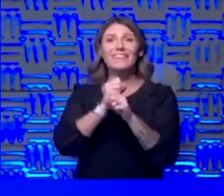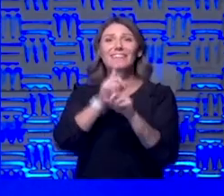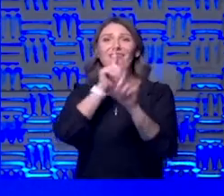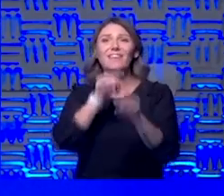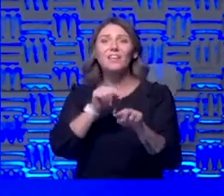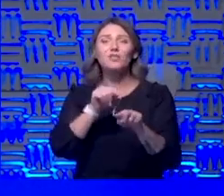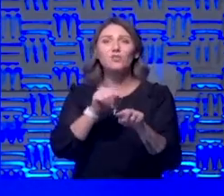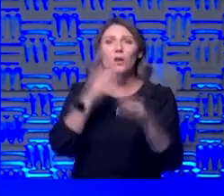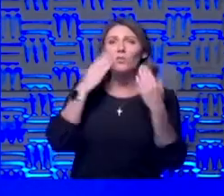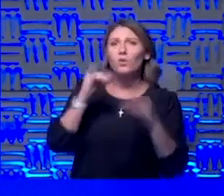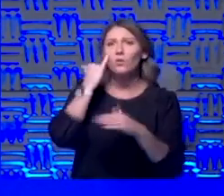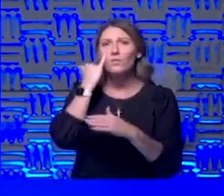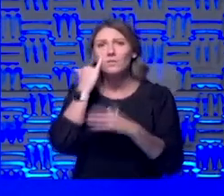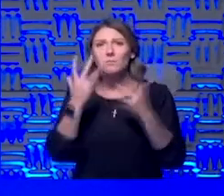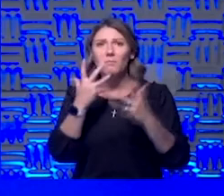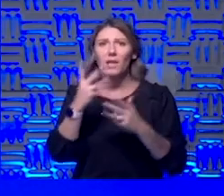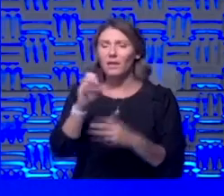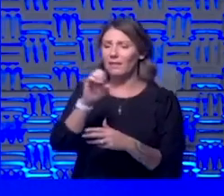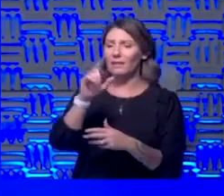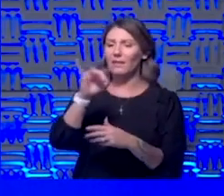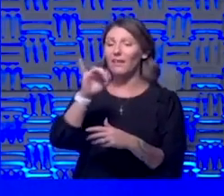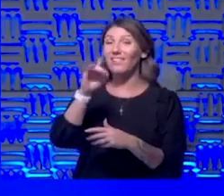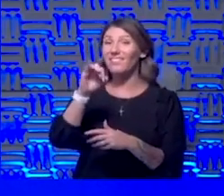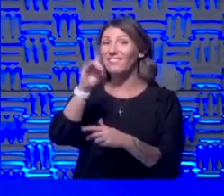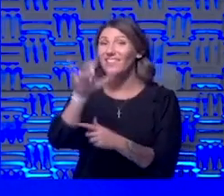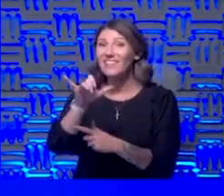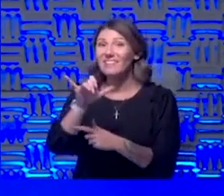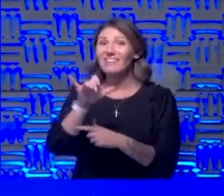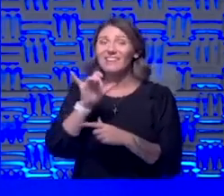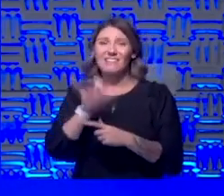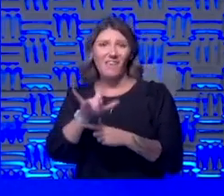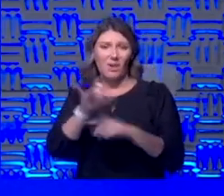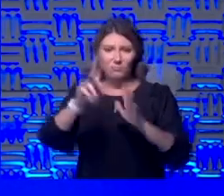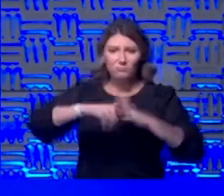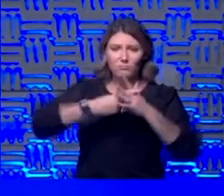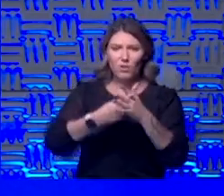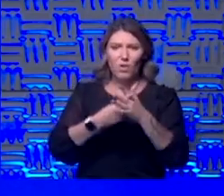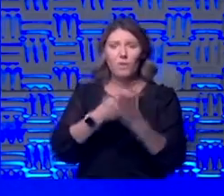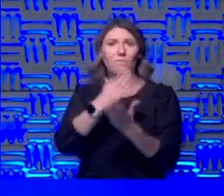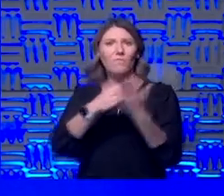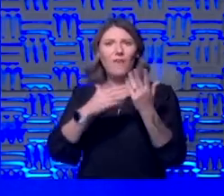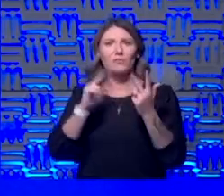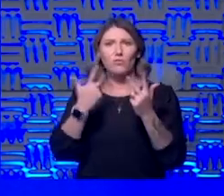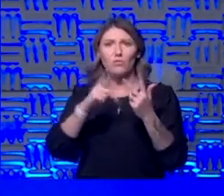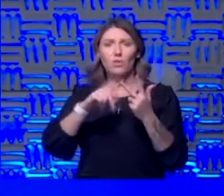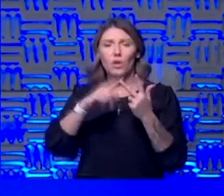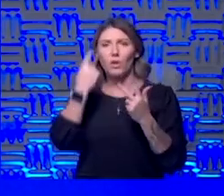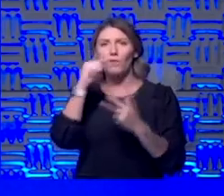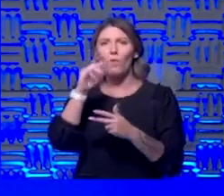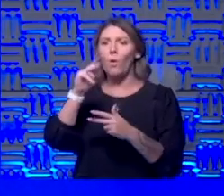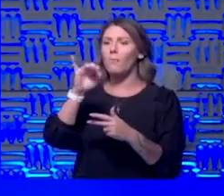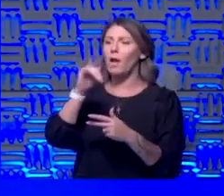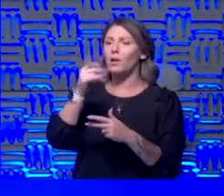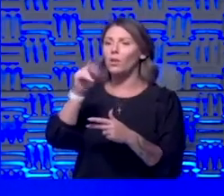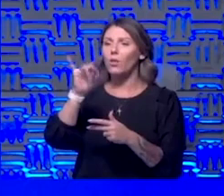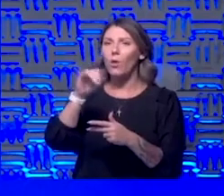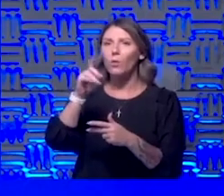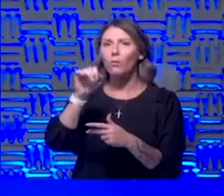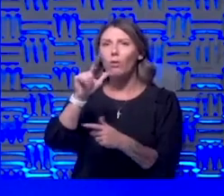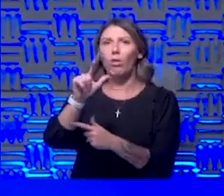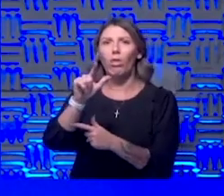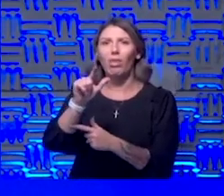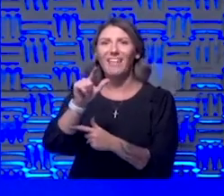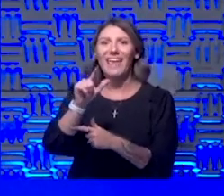to that i don't know if maybe it was the eli lily eli lily has just launched i believe a phase three for a monoclonal antibody which is one